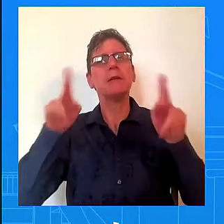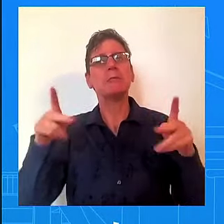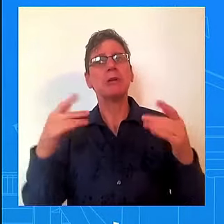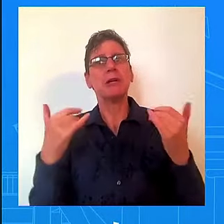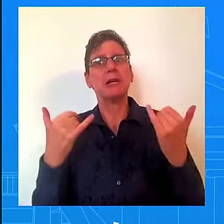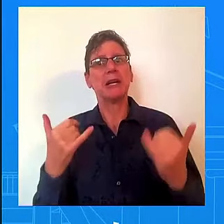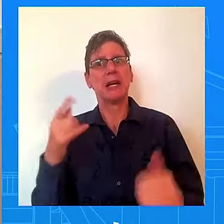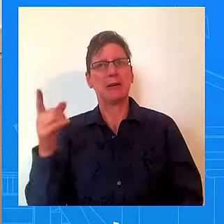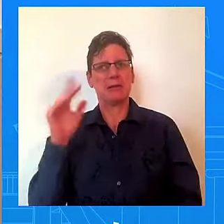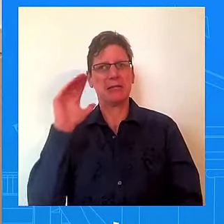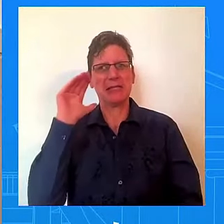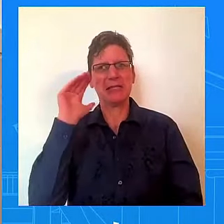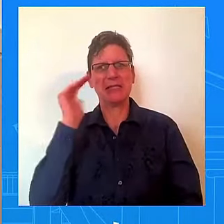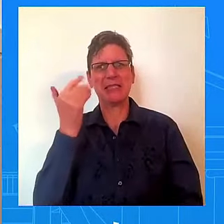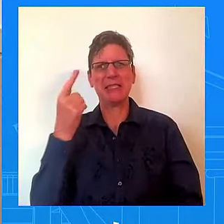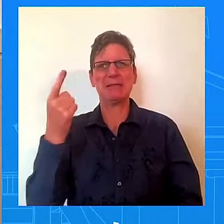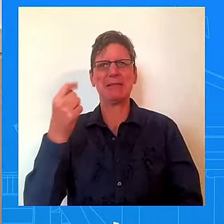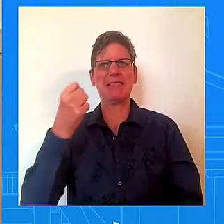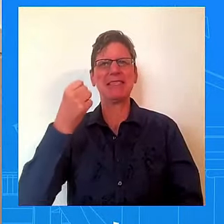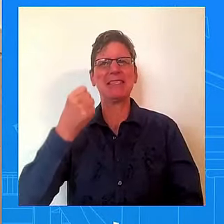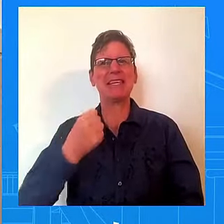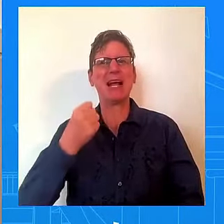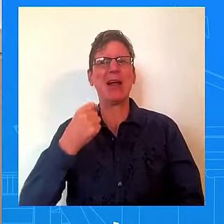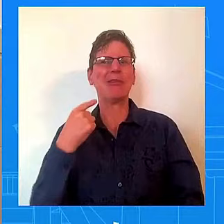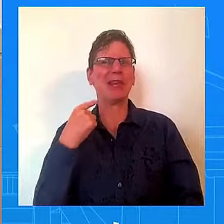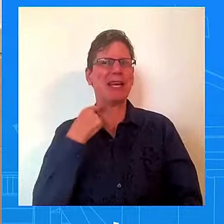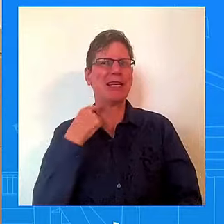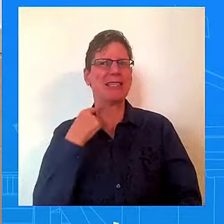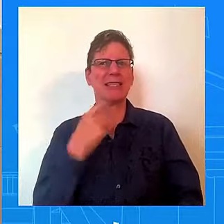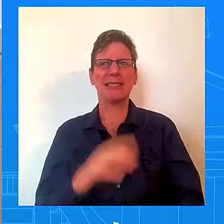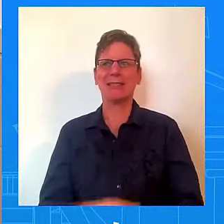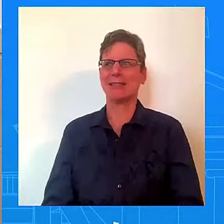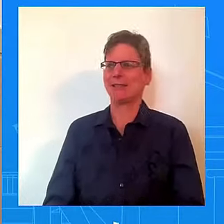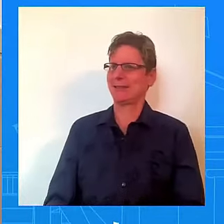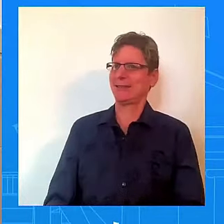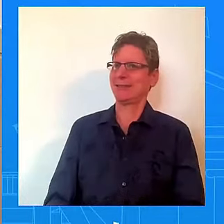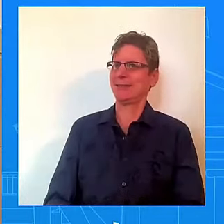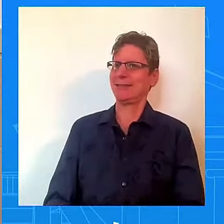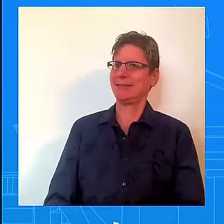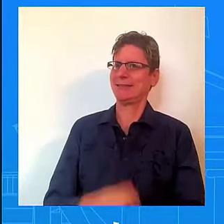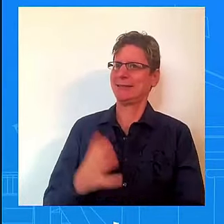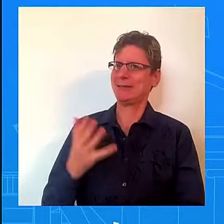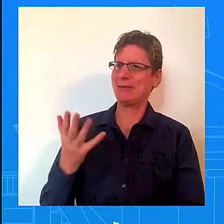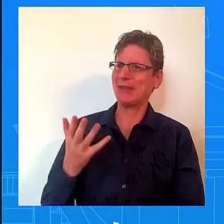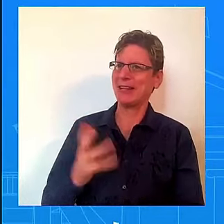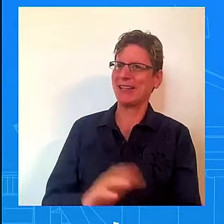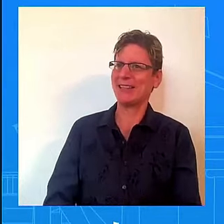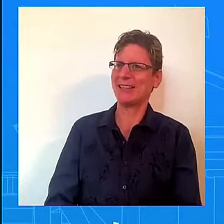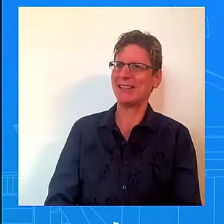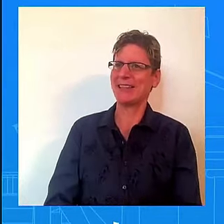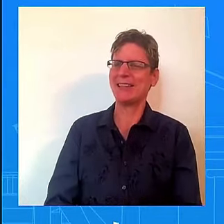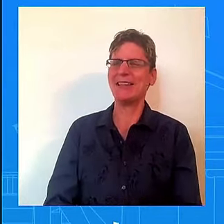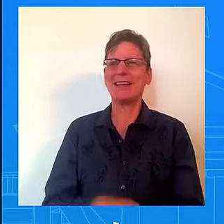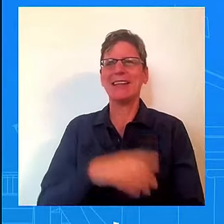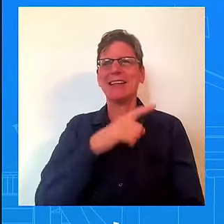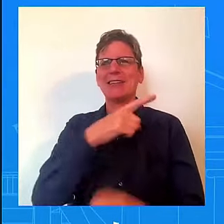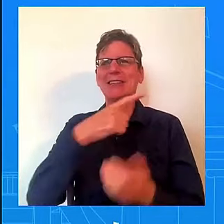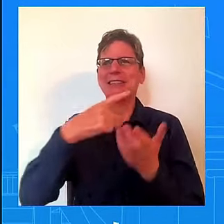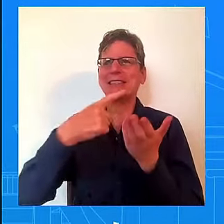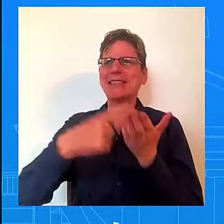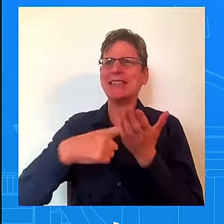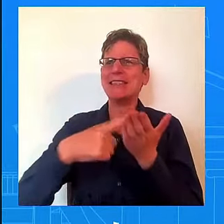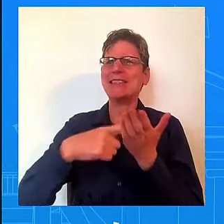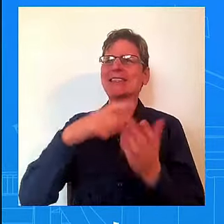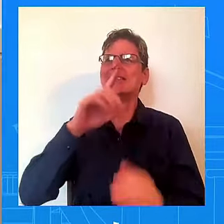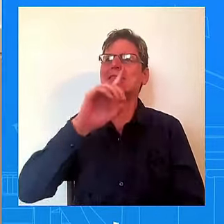talking about unions in Detroit, using one tone of voice. Is this something that you think... line... Okay, Peter, let's... She